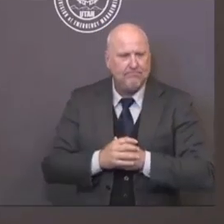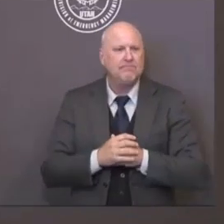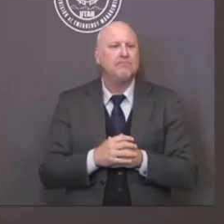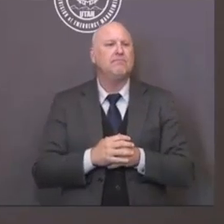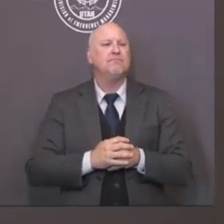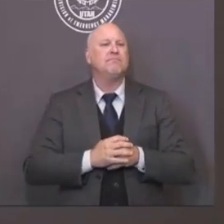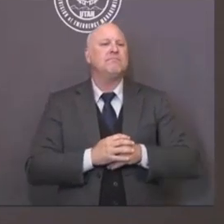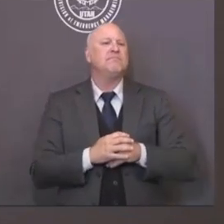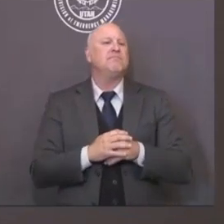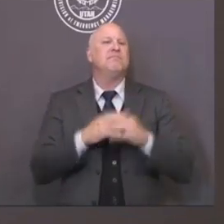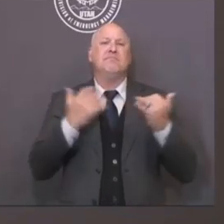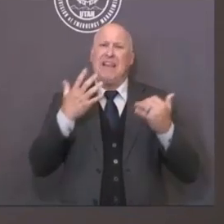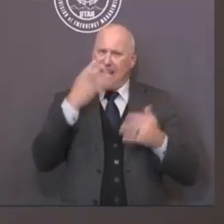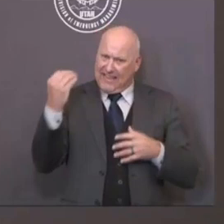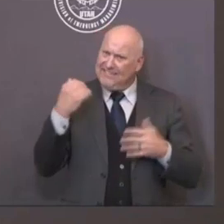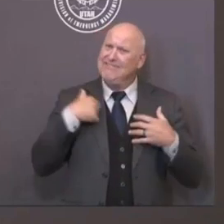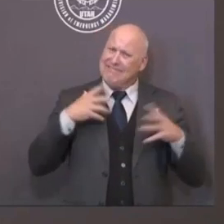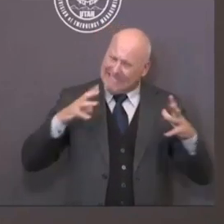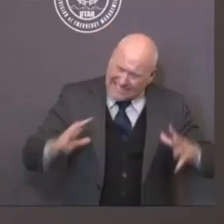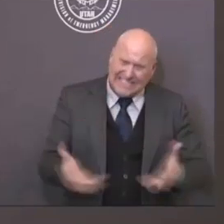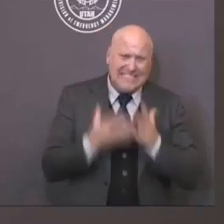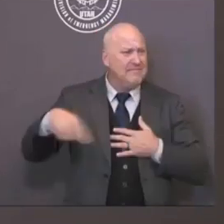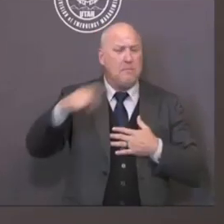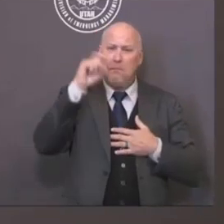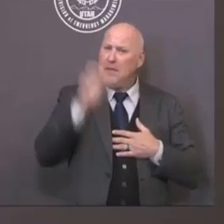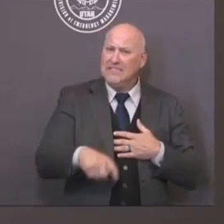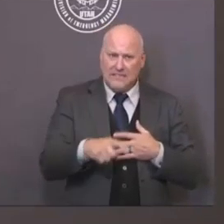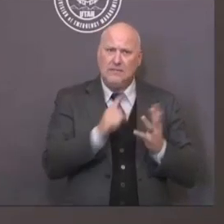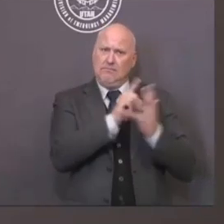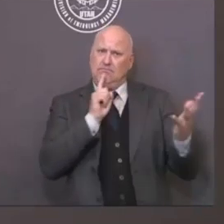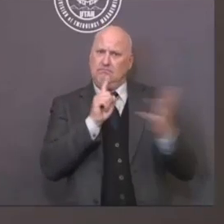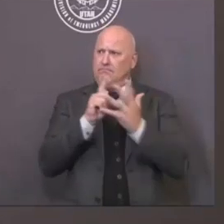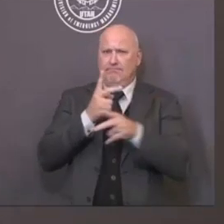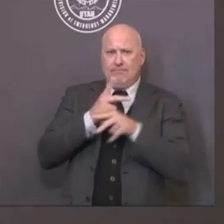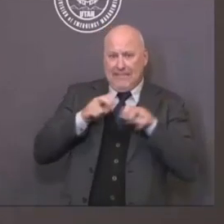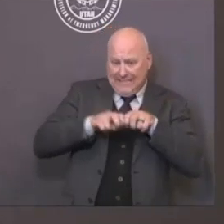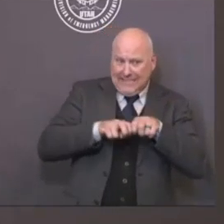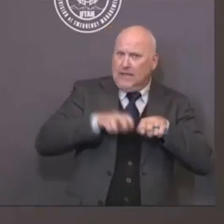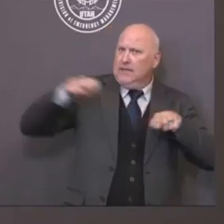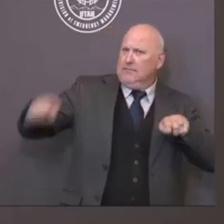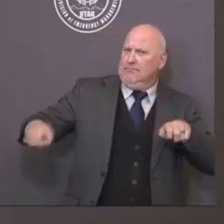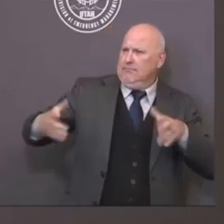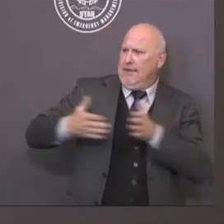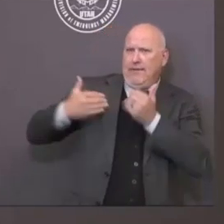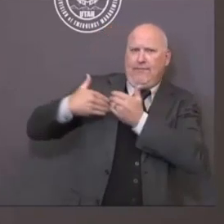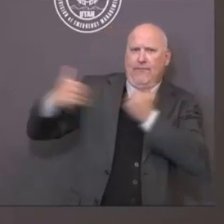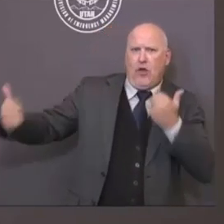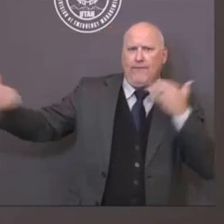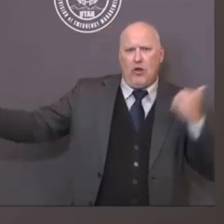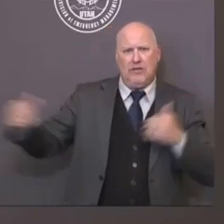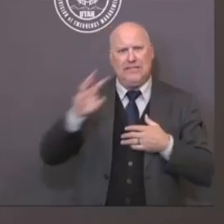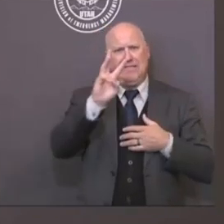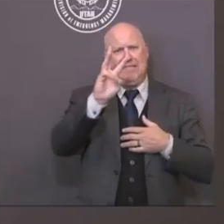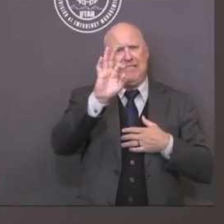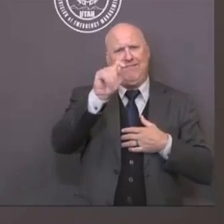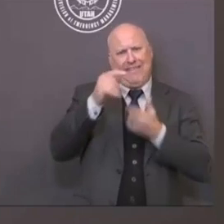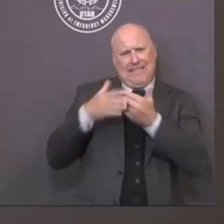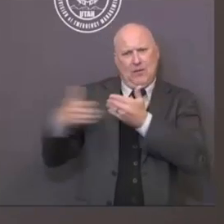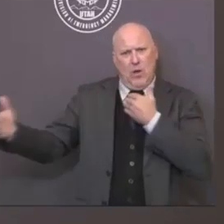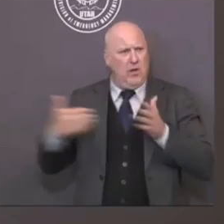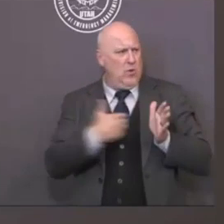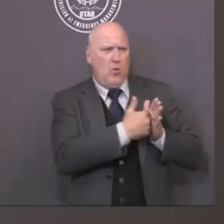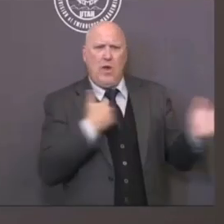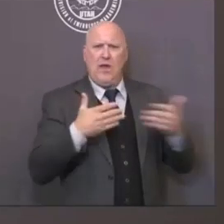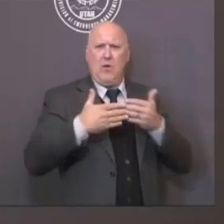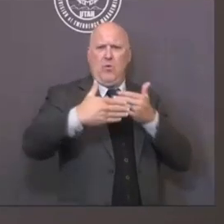lengths, then you should be wearing a mask. It's not that inconvenient, but it can help save you from getting sick and